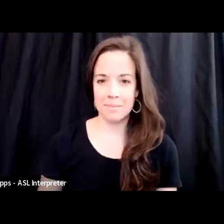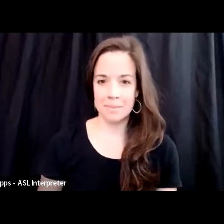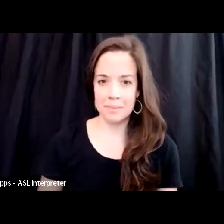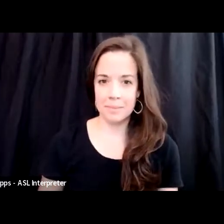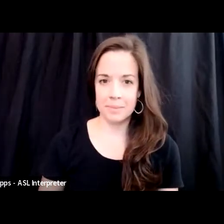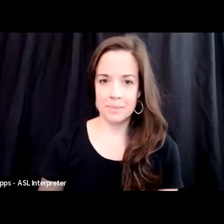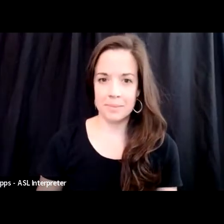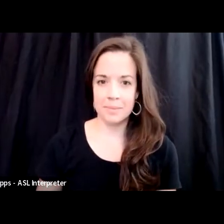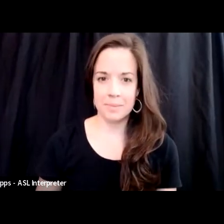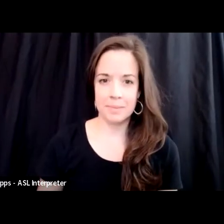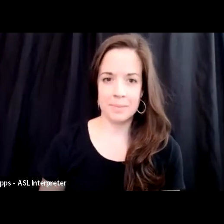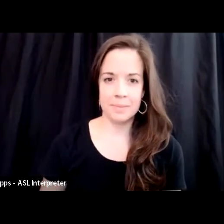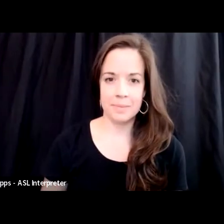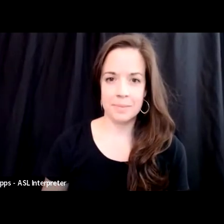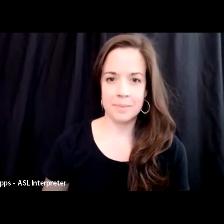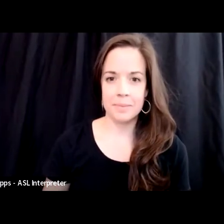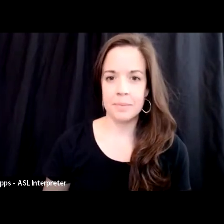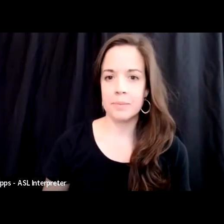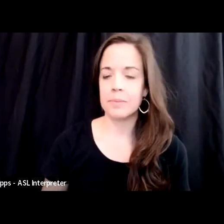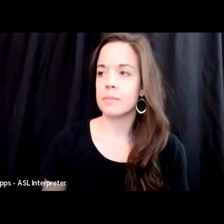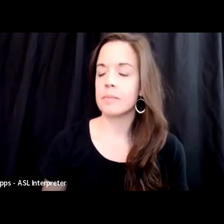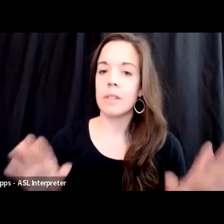Welcome, everyone, to Common Hour.